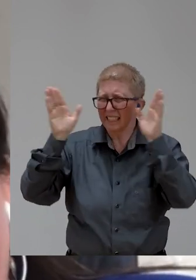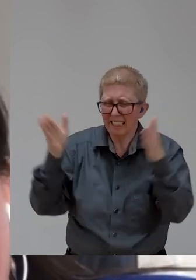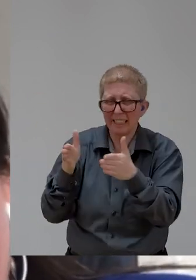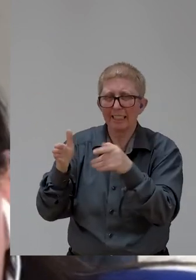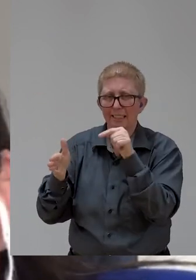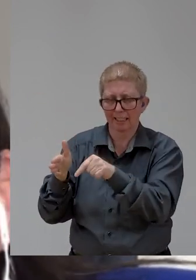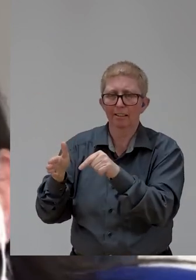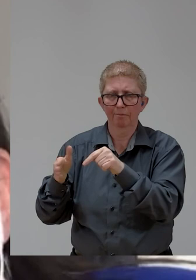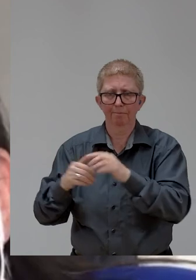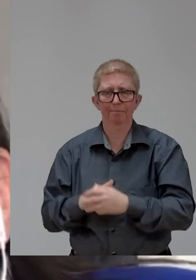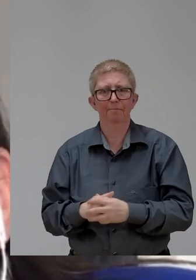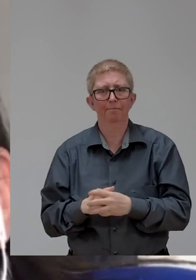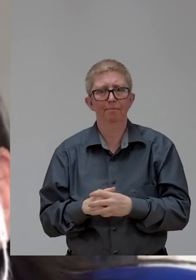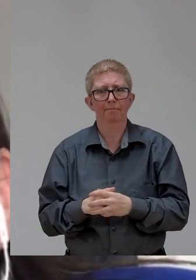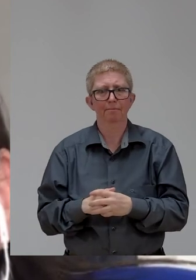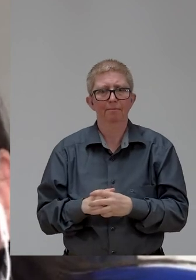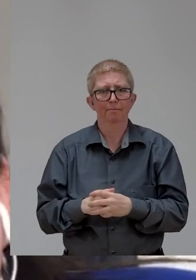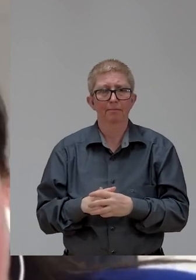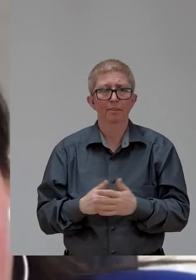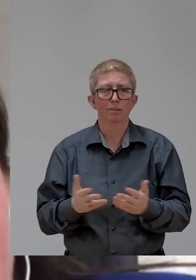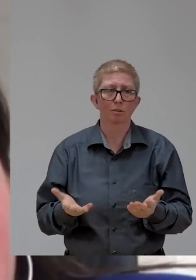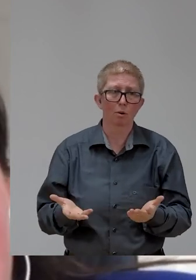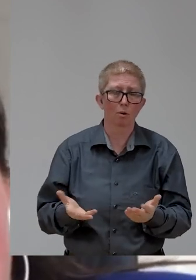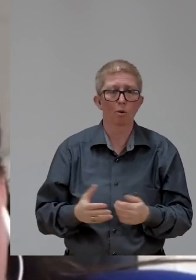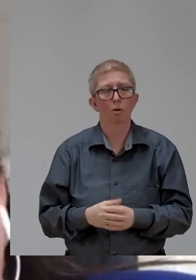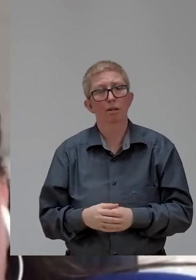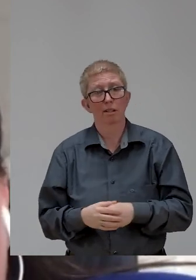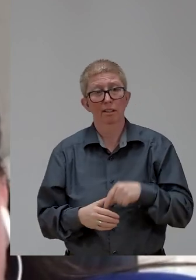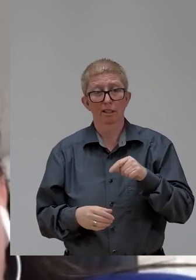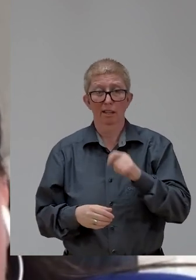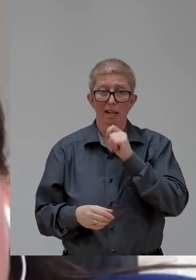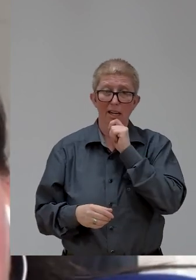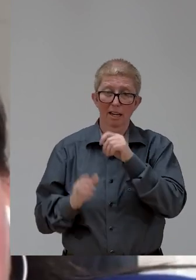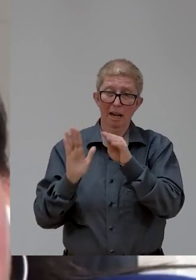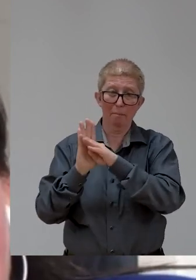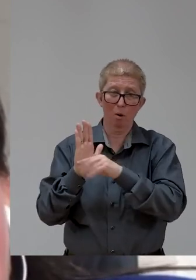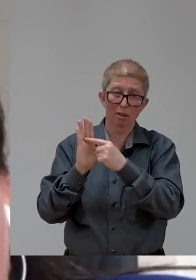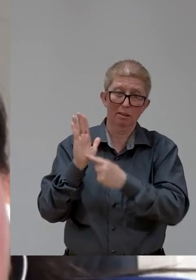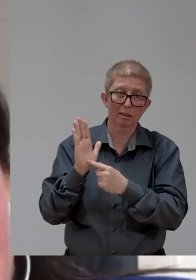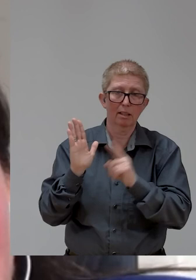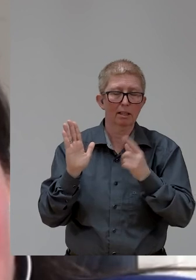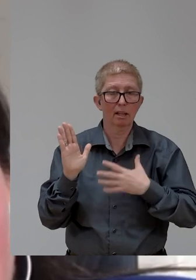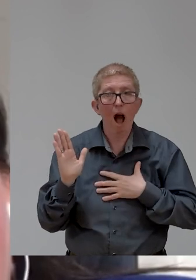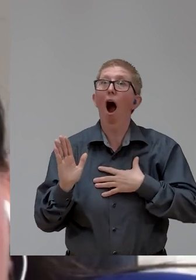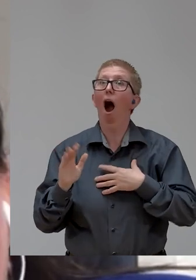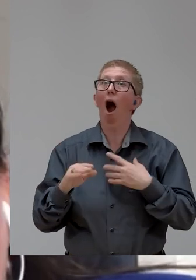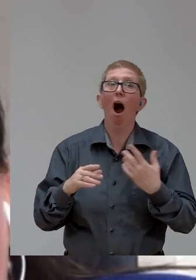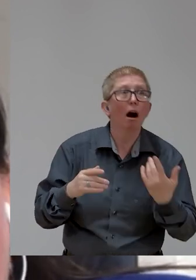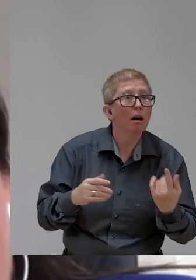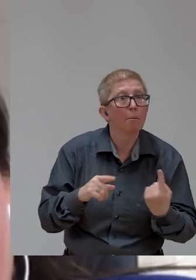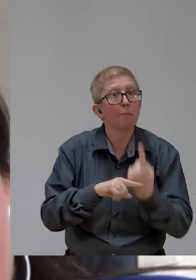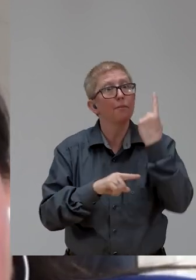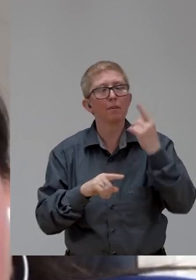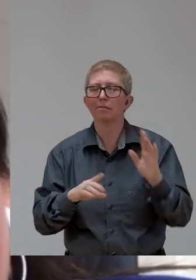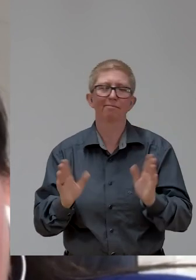this space. Um, so the report, not surprisingly, I would say in, in summary is, you know, it highlights